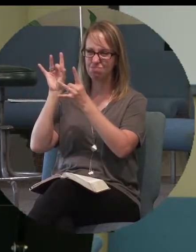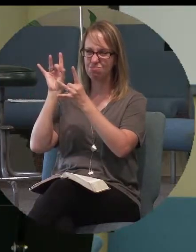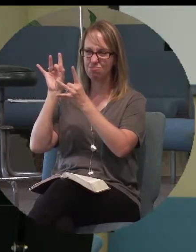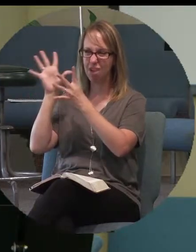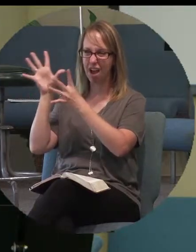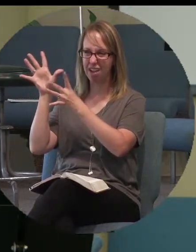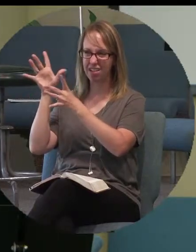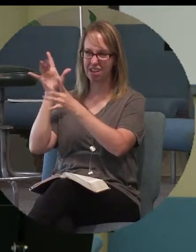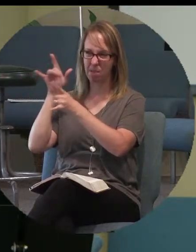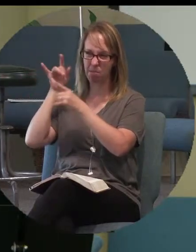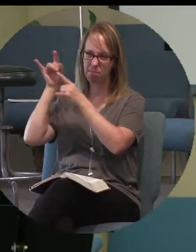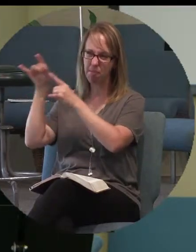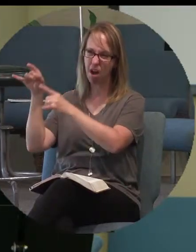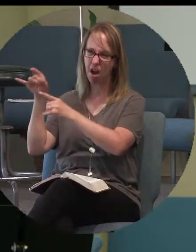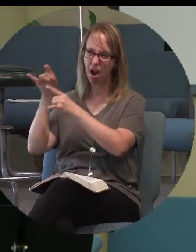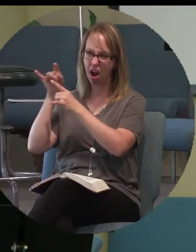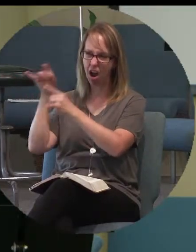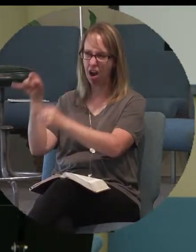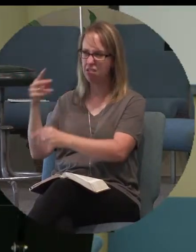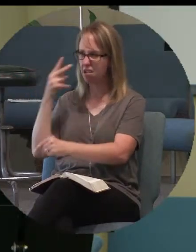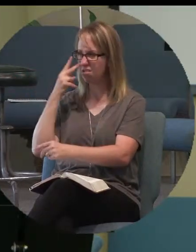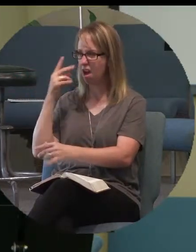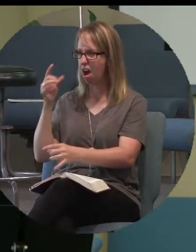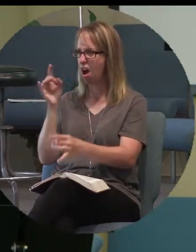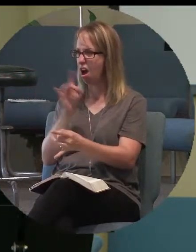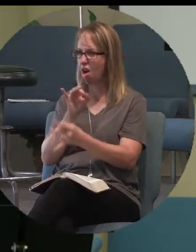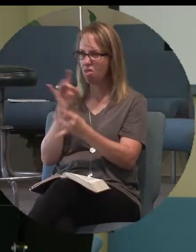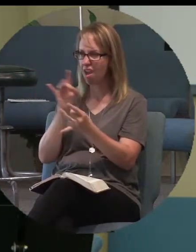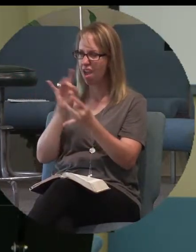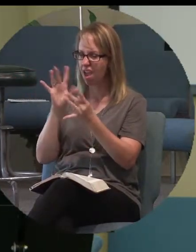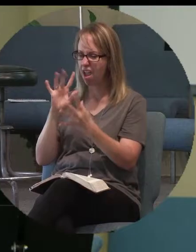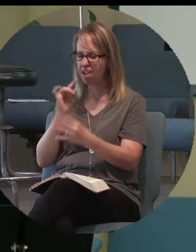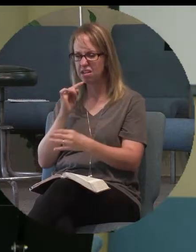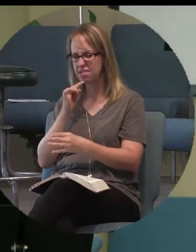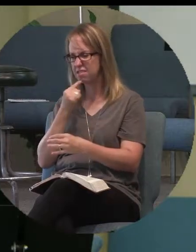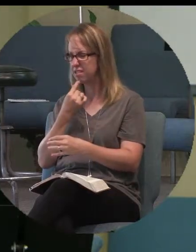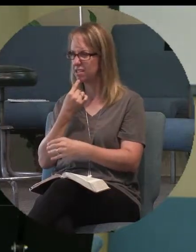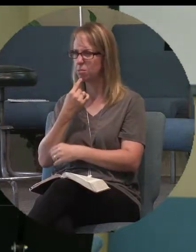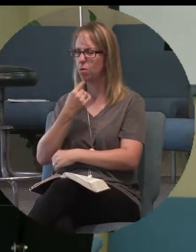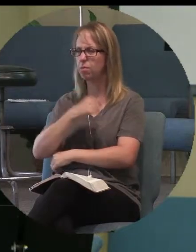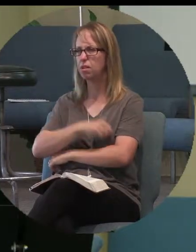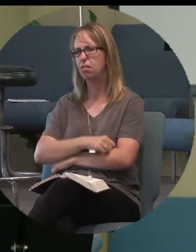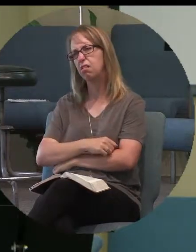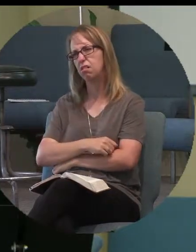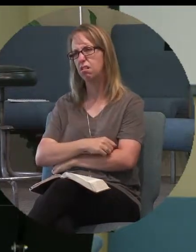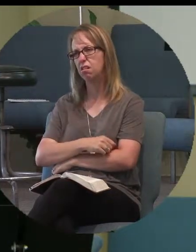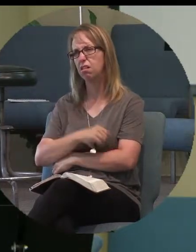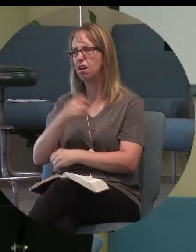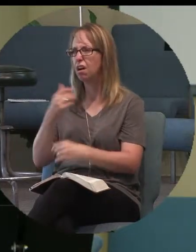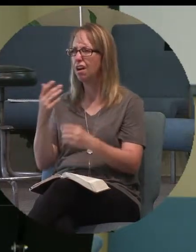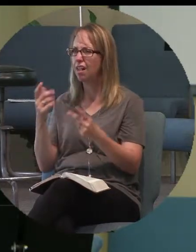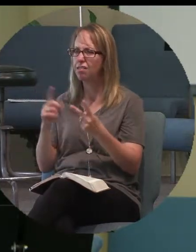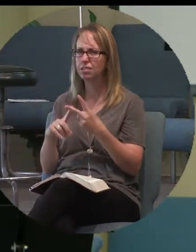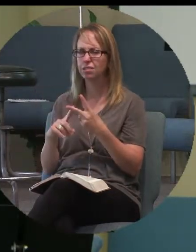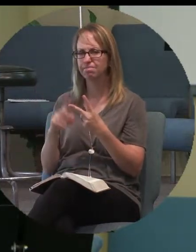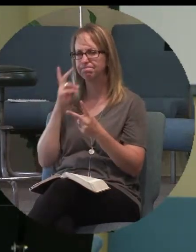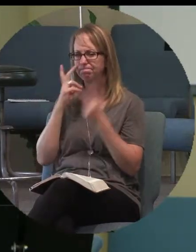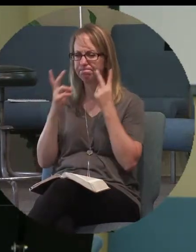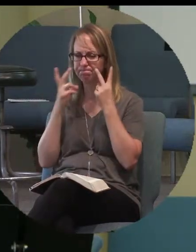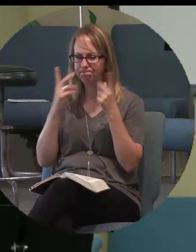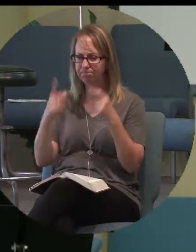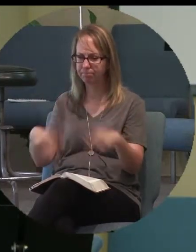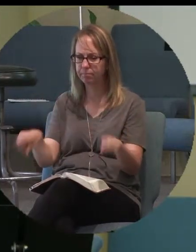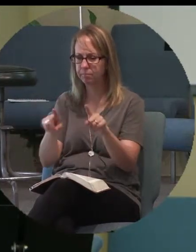He saw the hate. He saw the disappointment. He saw them